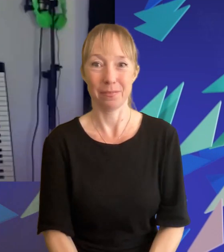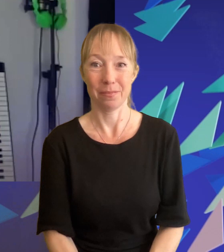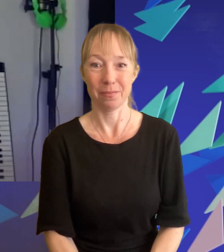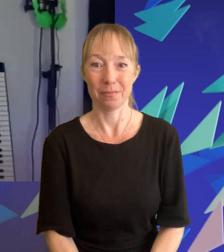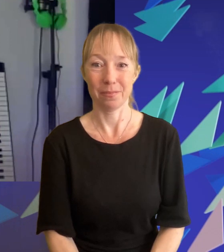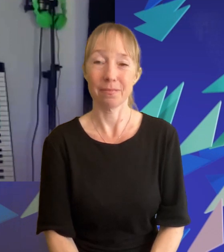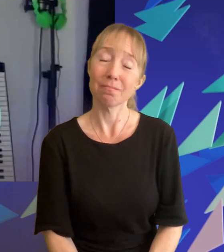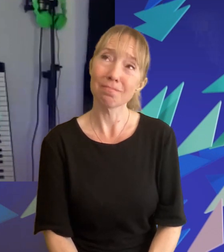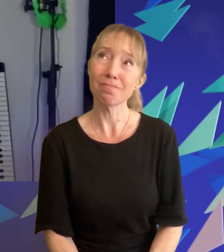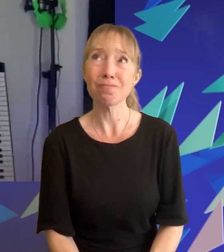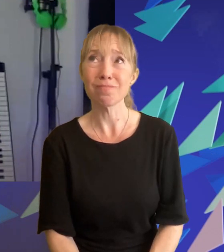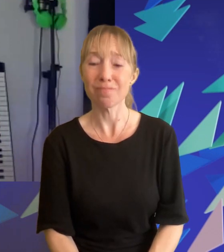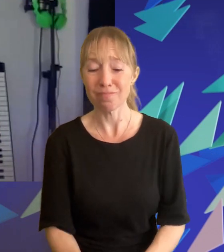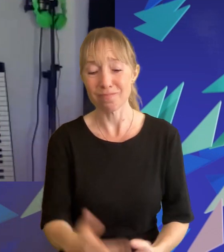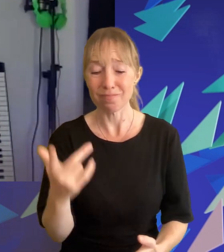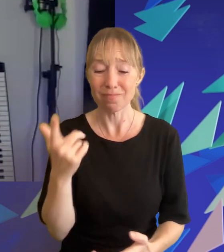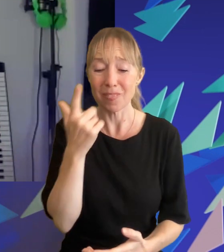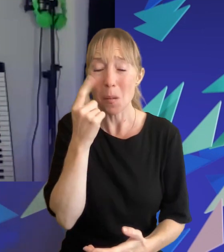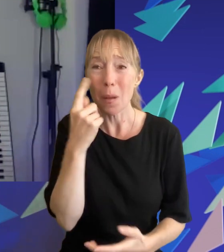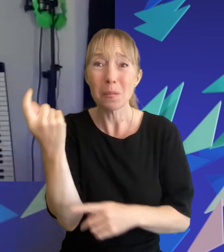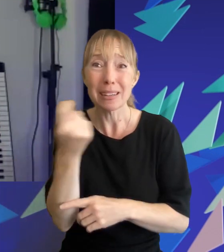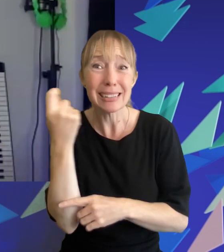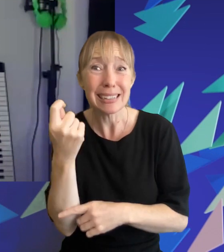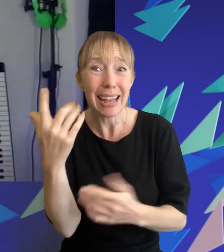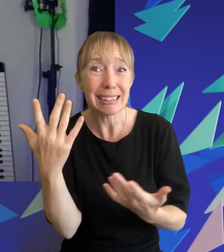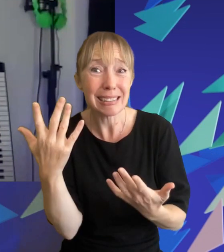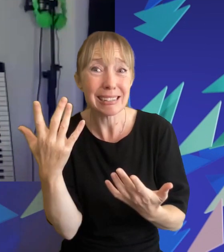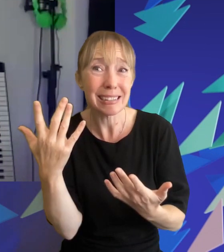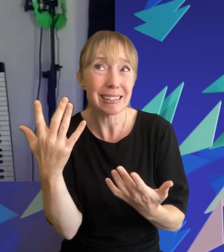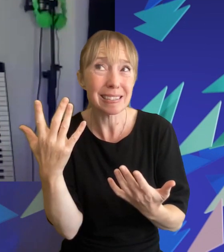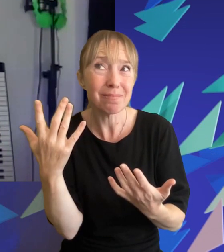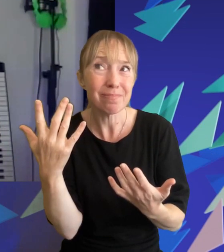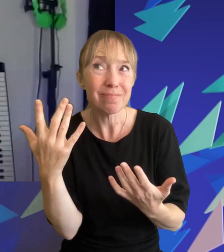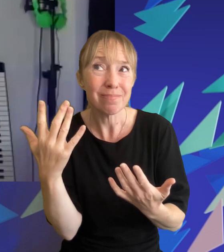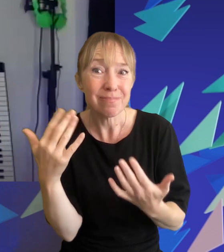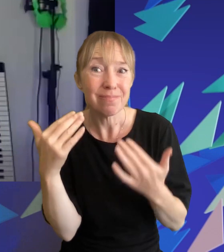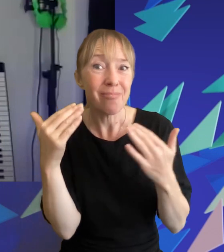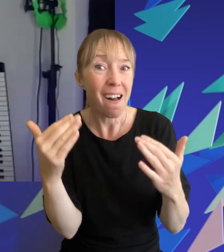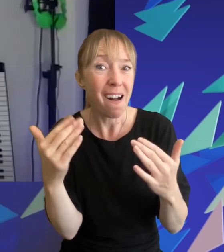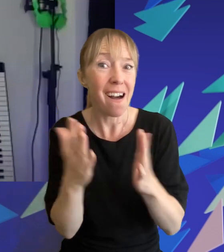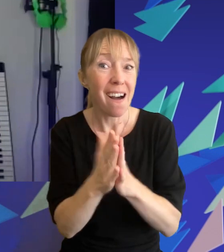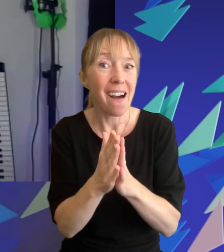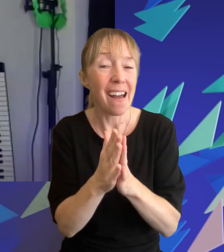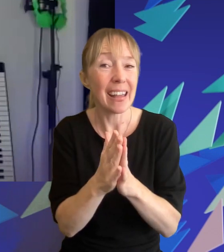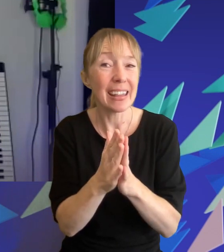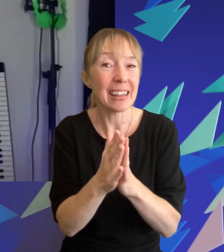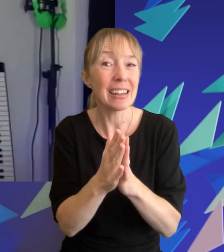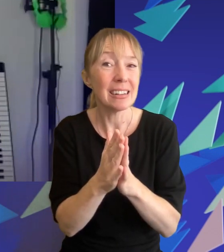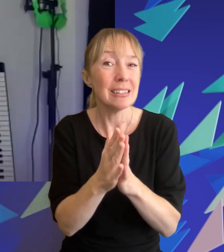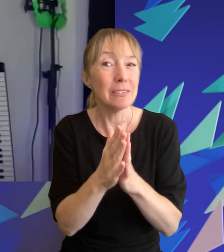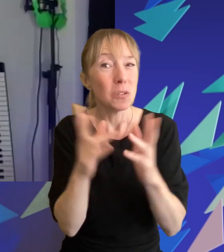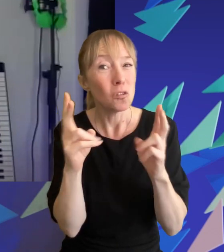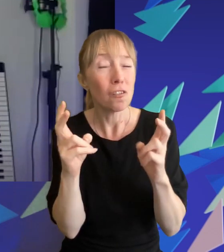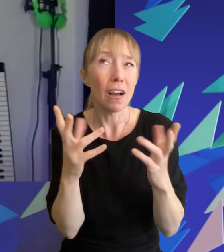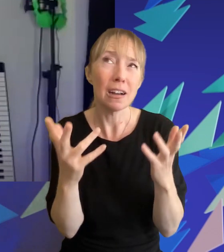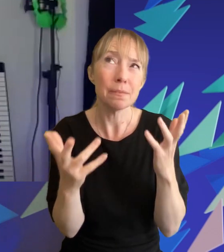i think the odds were in the genre's favor i think what they built 10 years ago was